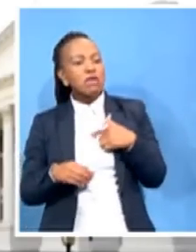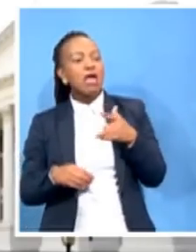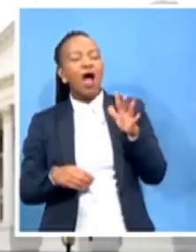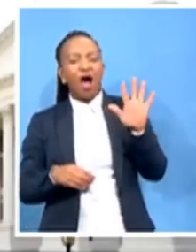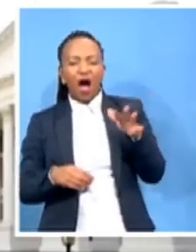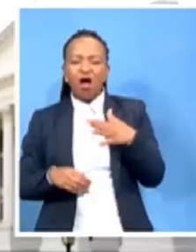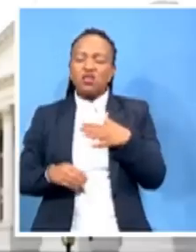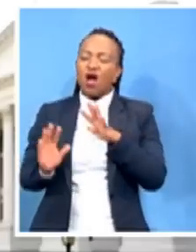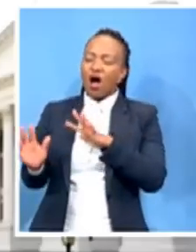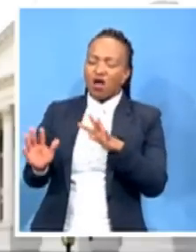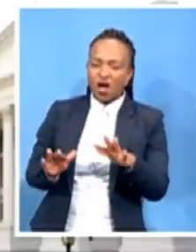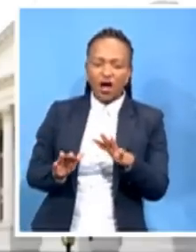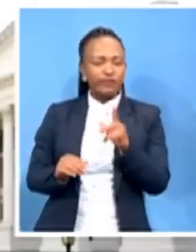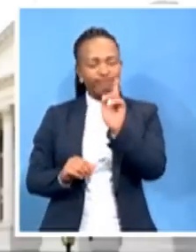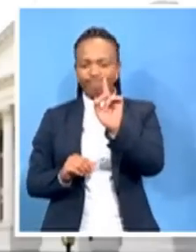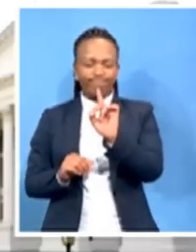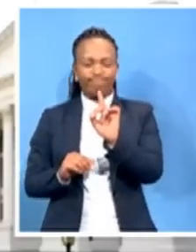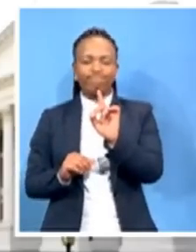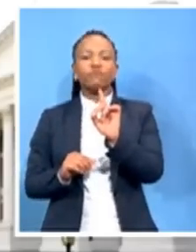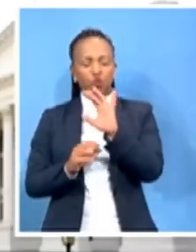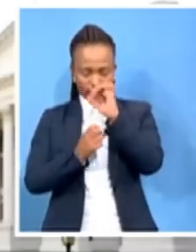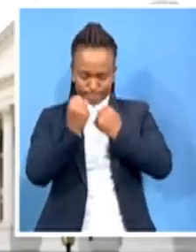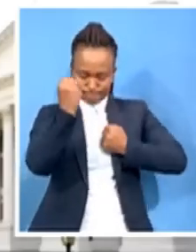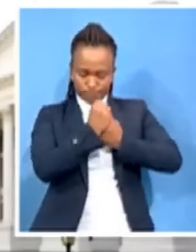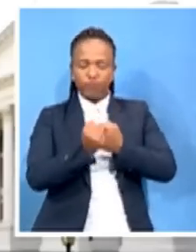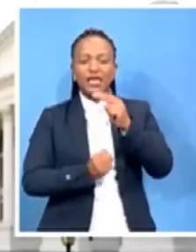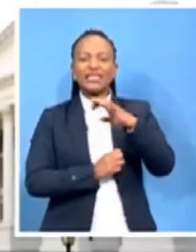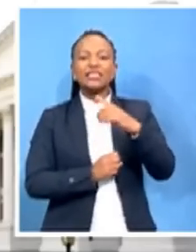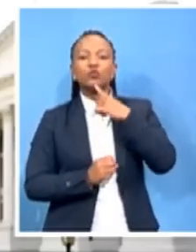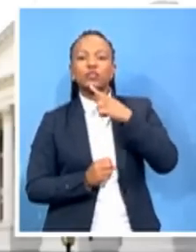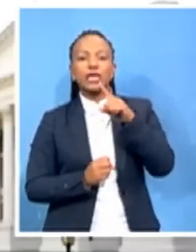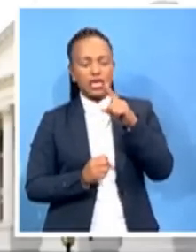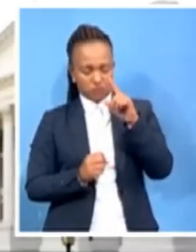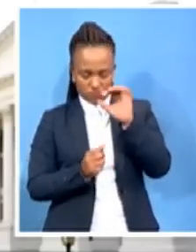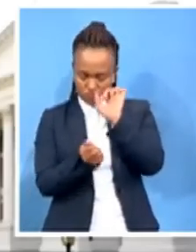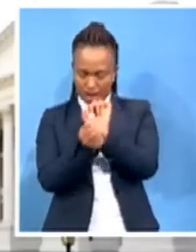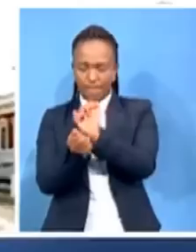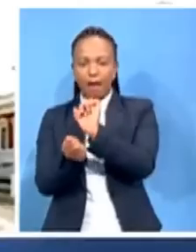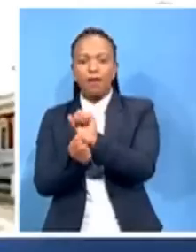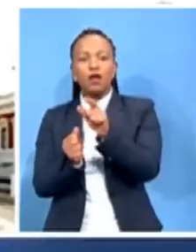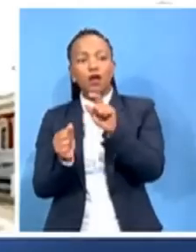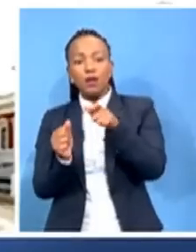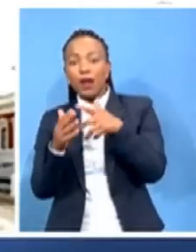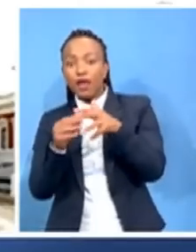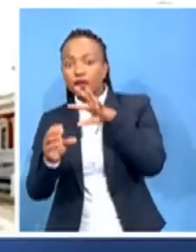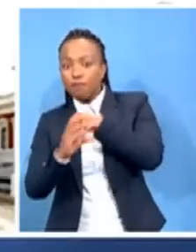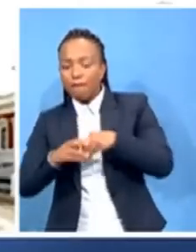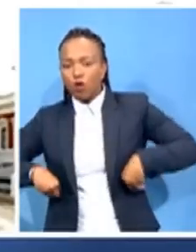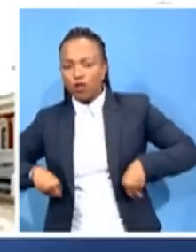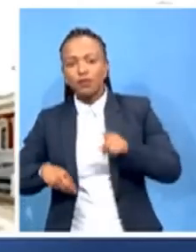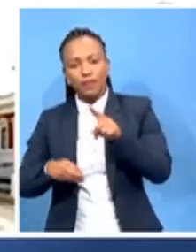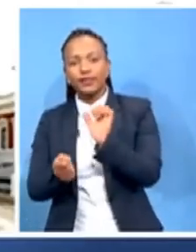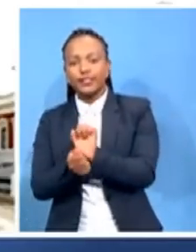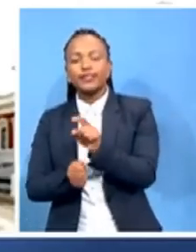Executive Committee of the ANC that heath must rule of those who are corrupt. How are you engaging with the